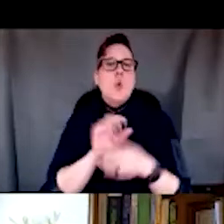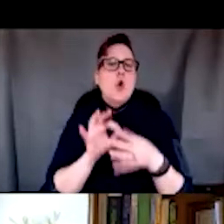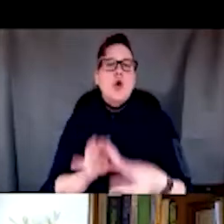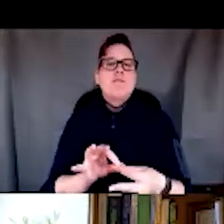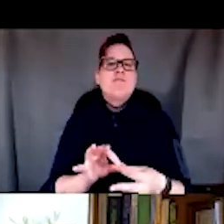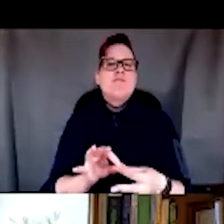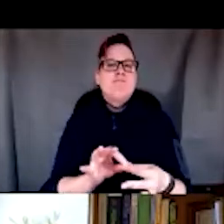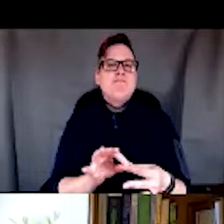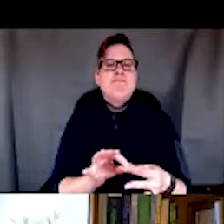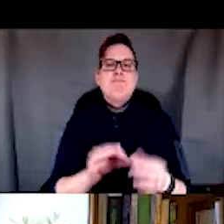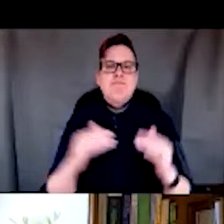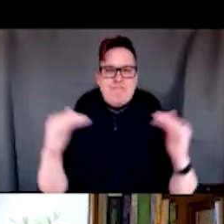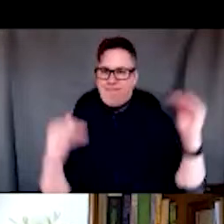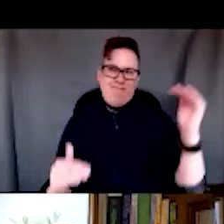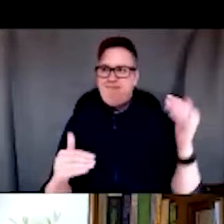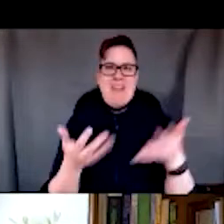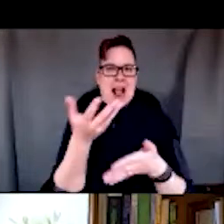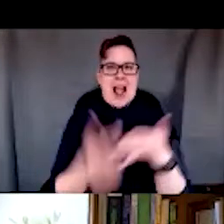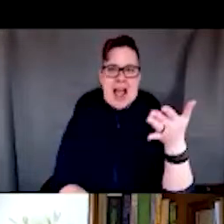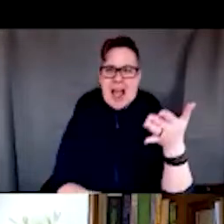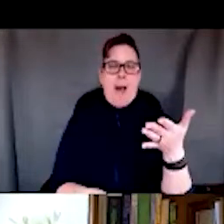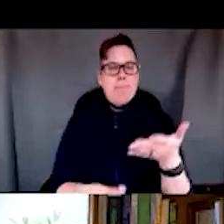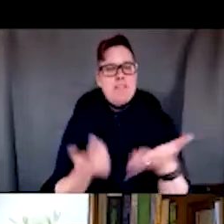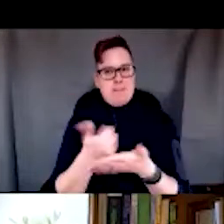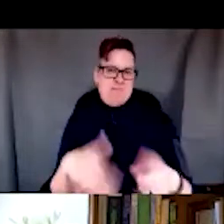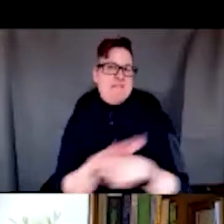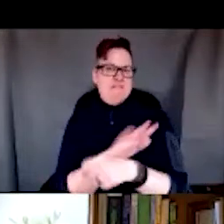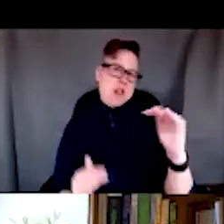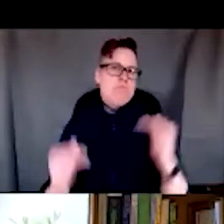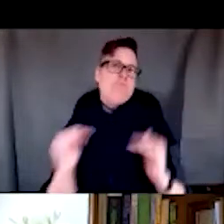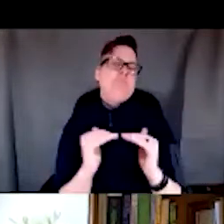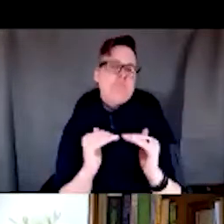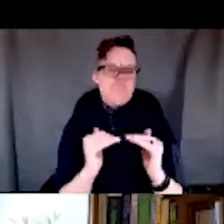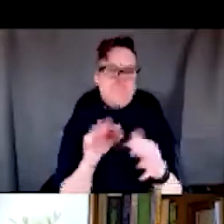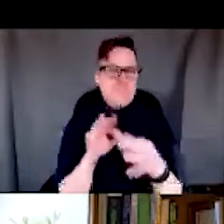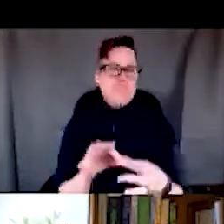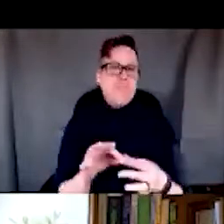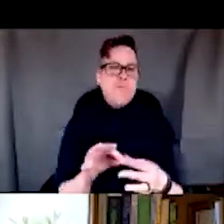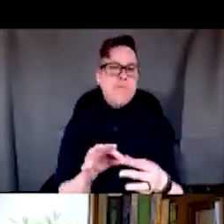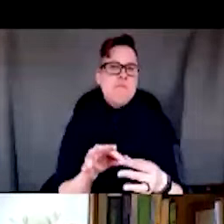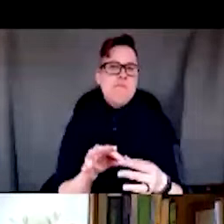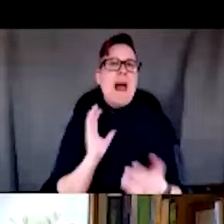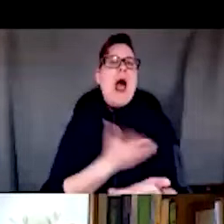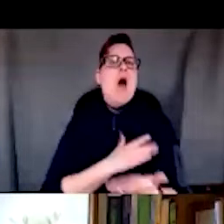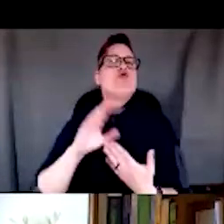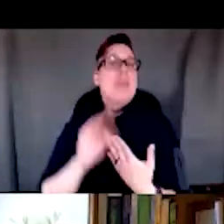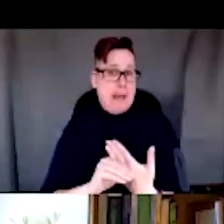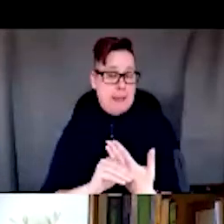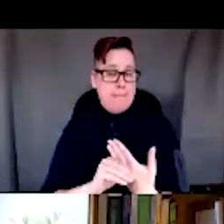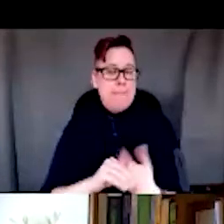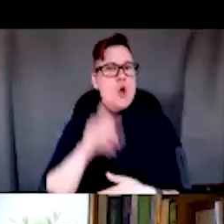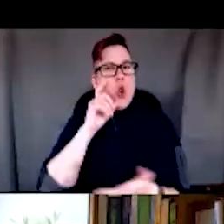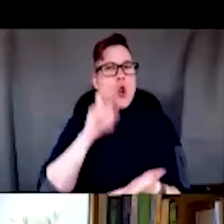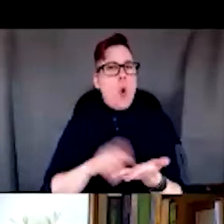gaps that we discovered in our curricular content around vulnerable